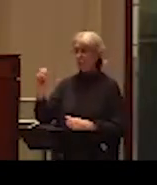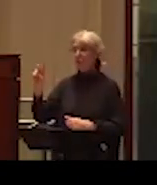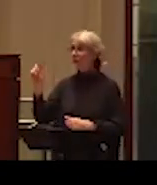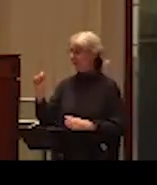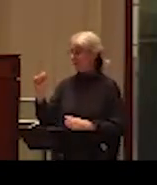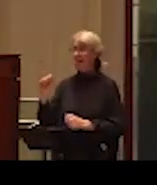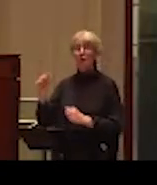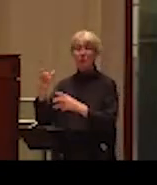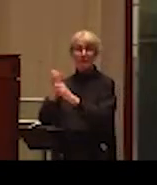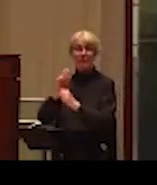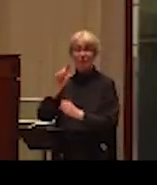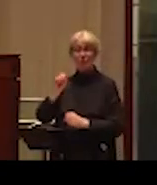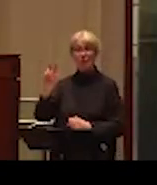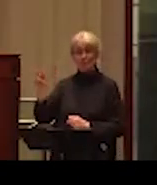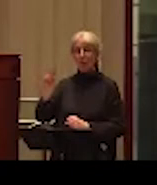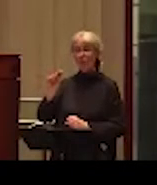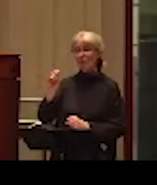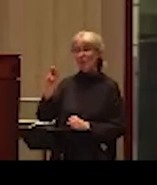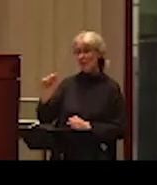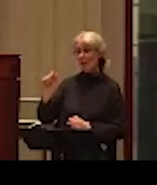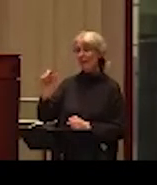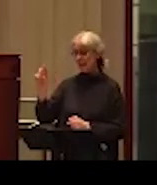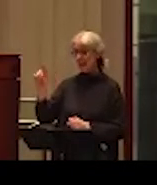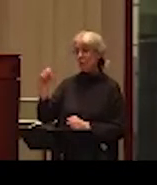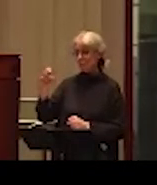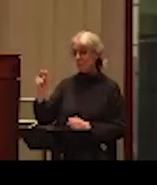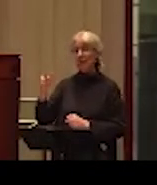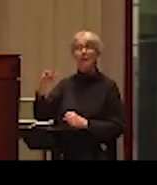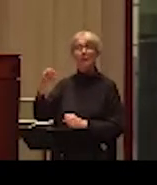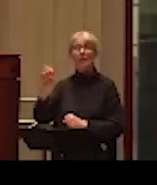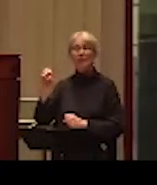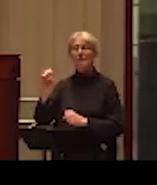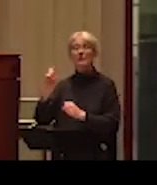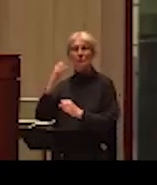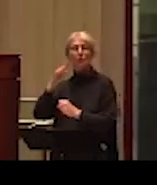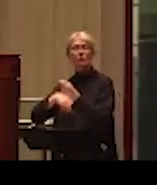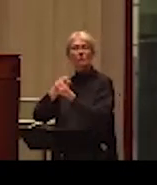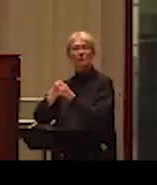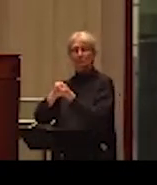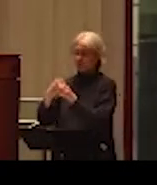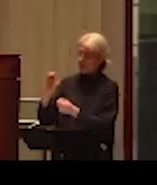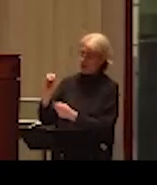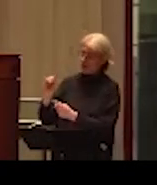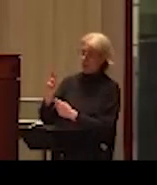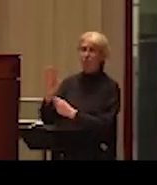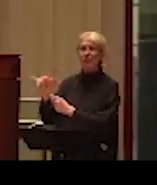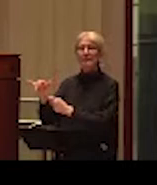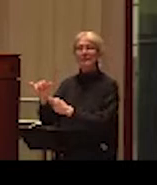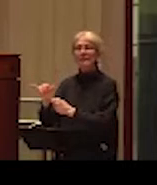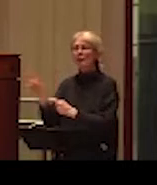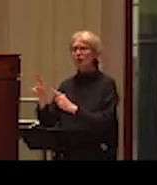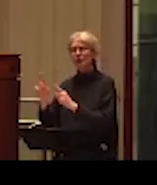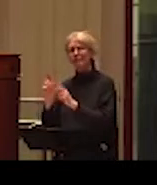of the 2022 Nora and Ted Sterling Prize in support of controversy for her resolve in challenging social